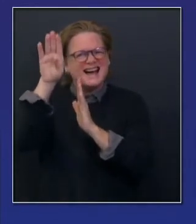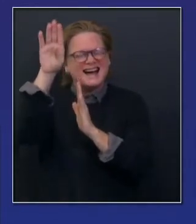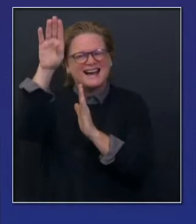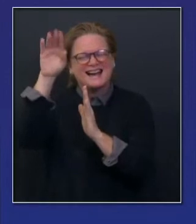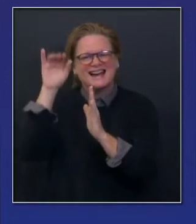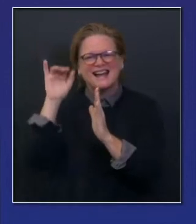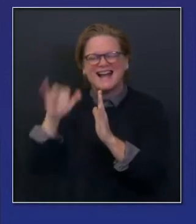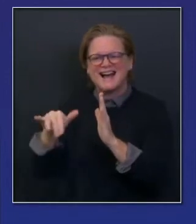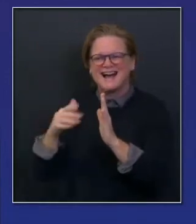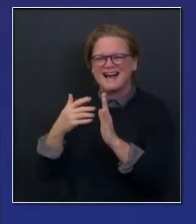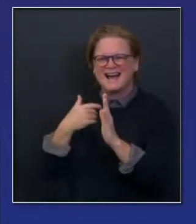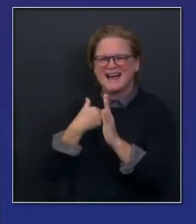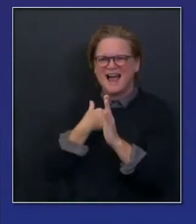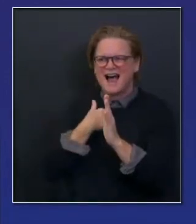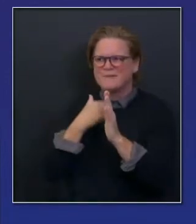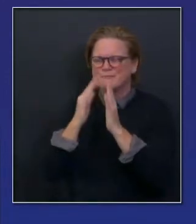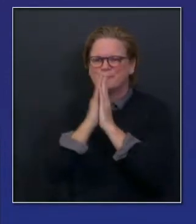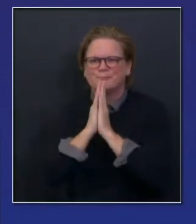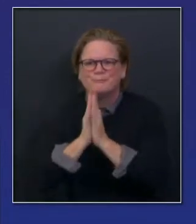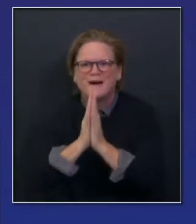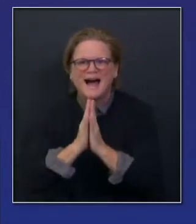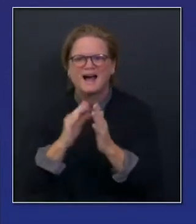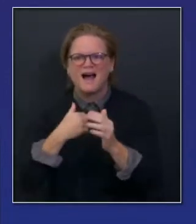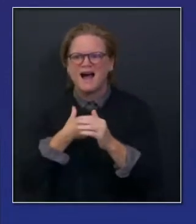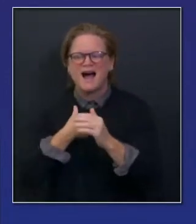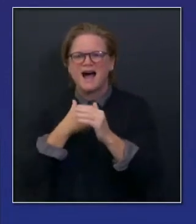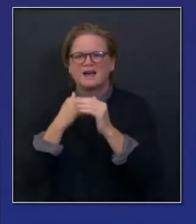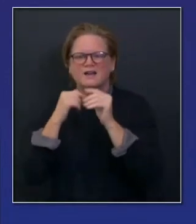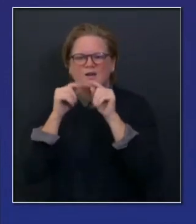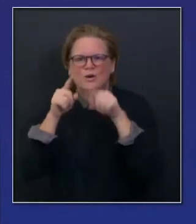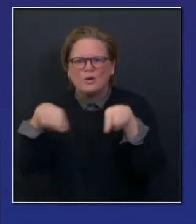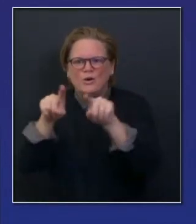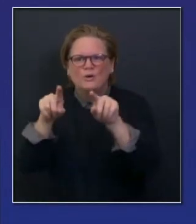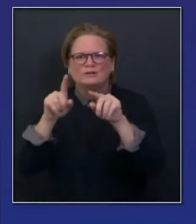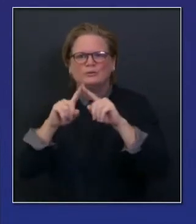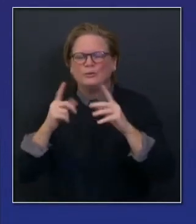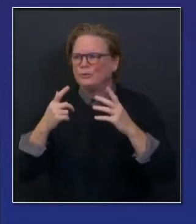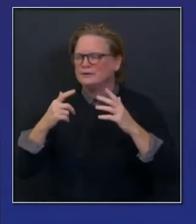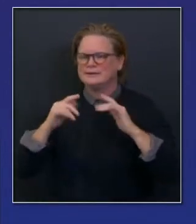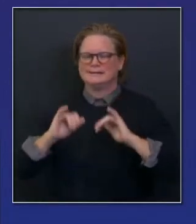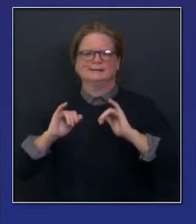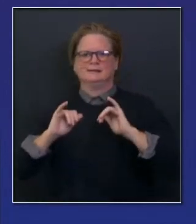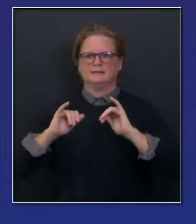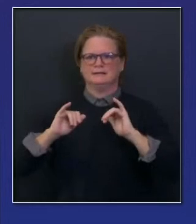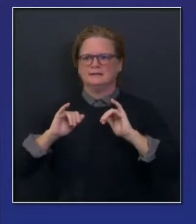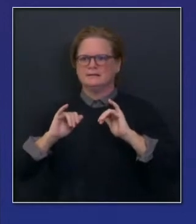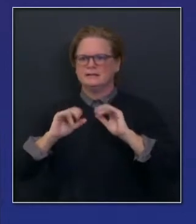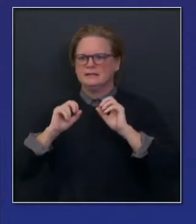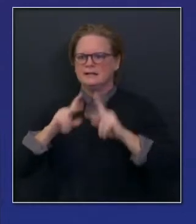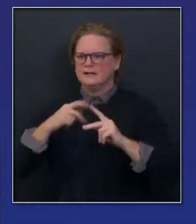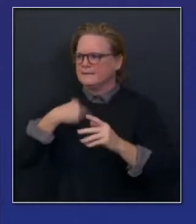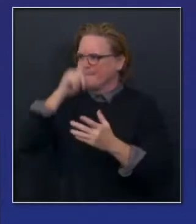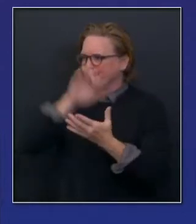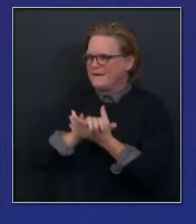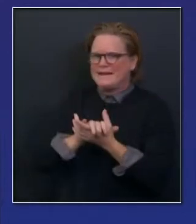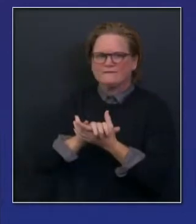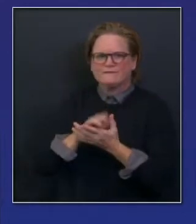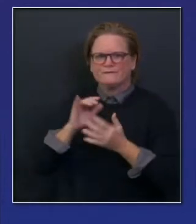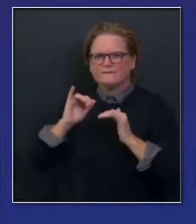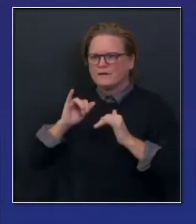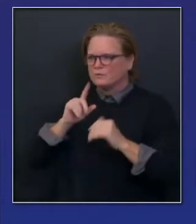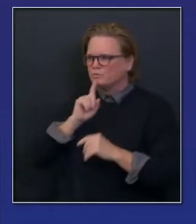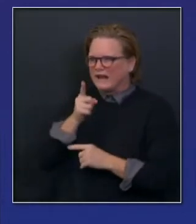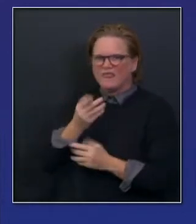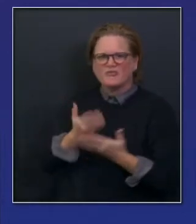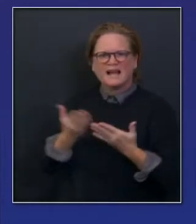I've pledged to you that the conversations I'm having with my wife, my, you know, family, that I'm going to make them